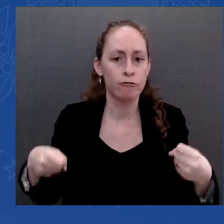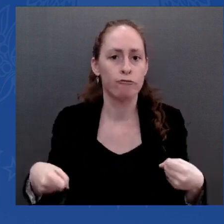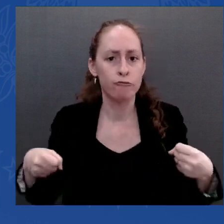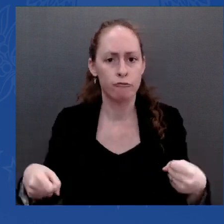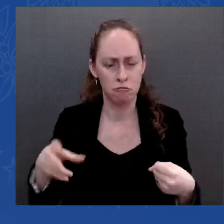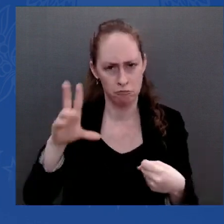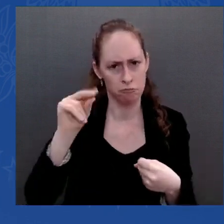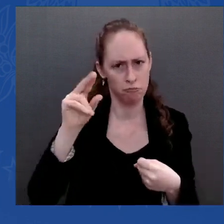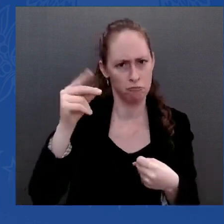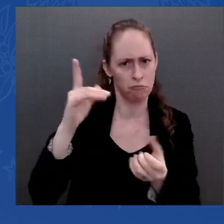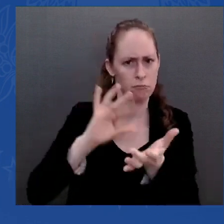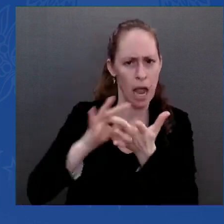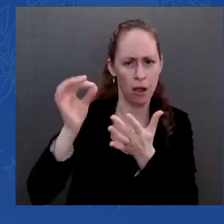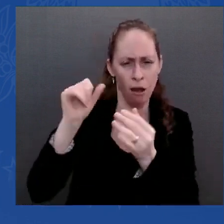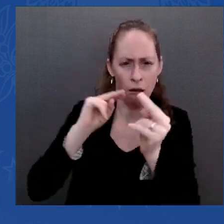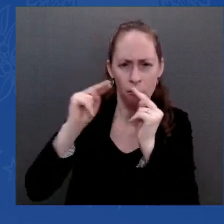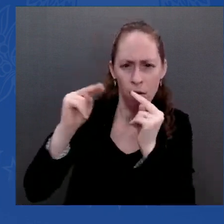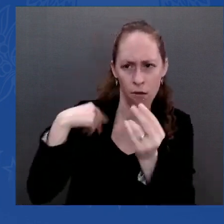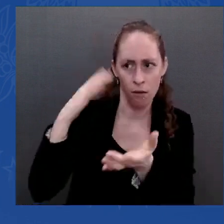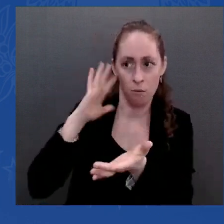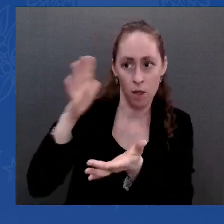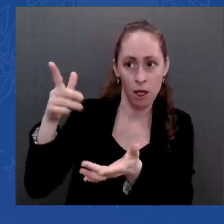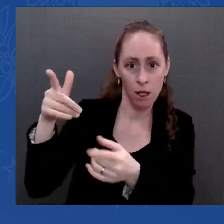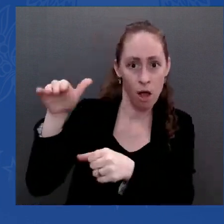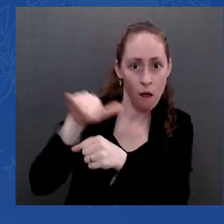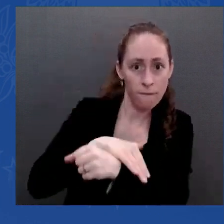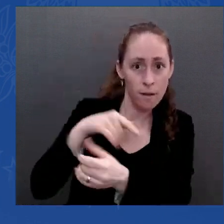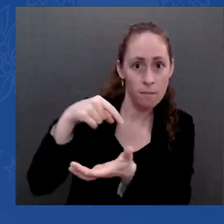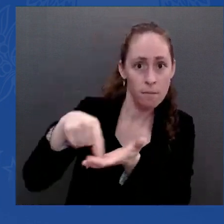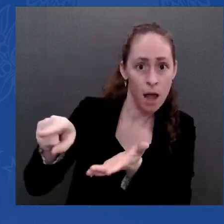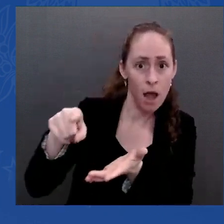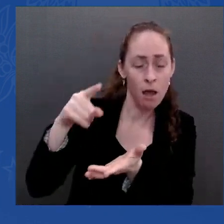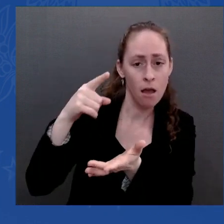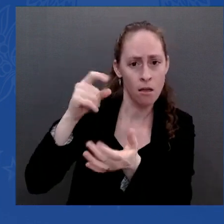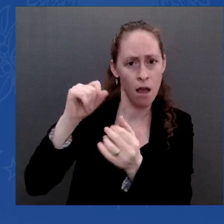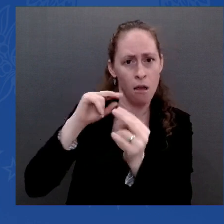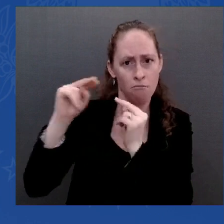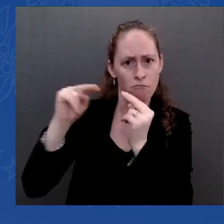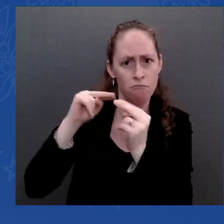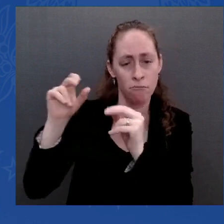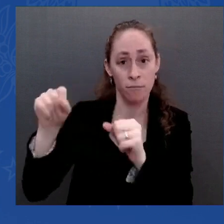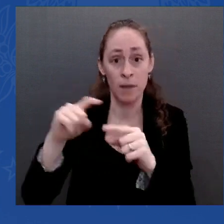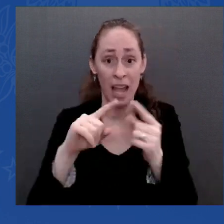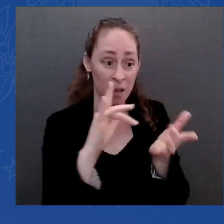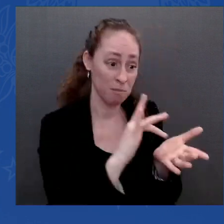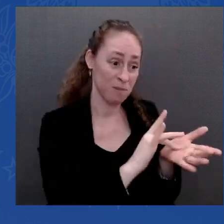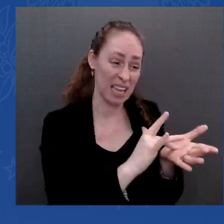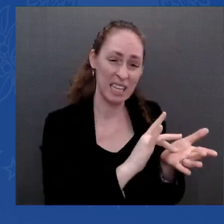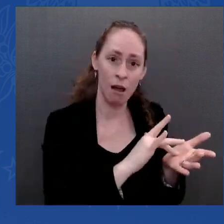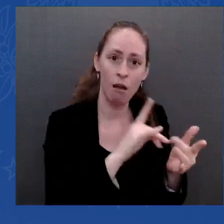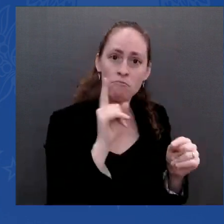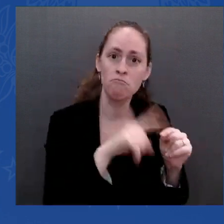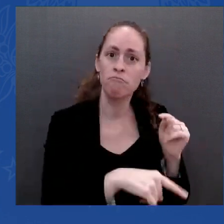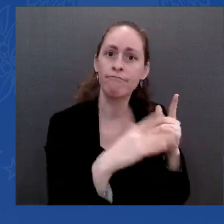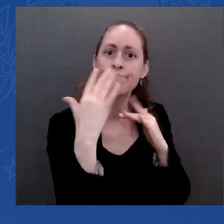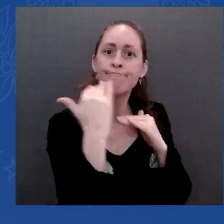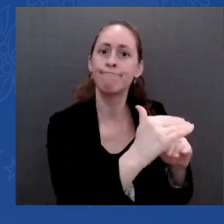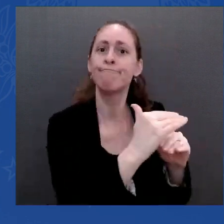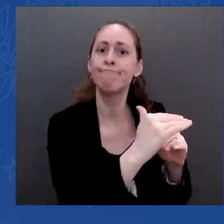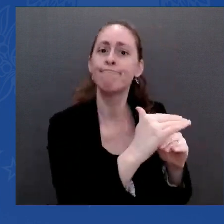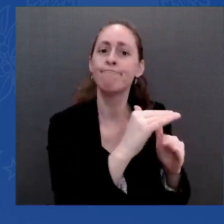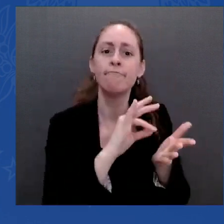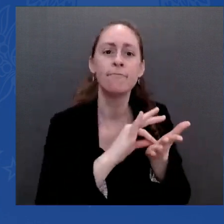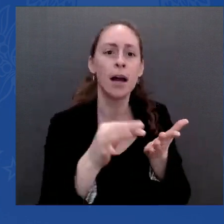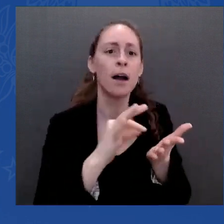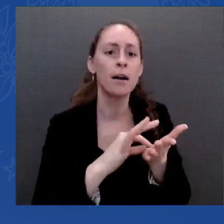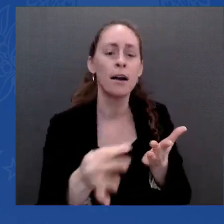The only outfit they can't do, they can't deal with. My plan is going to allow Medicare to negotiate the prices they're prepared to pay for each